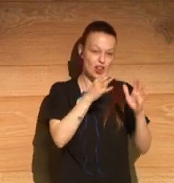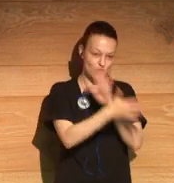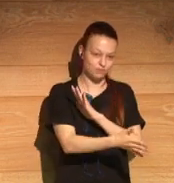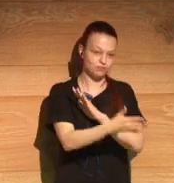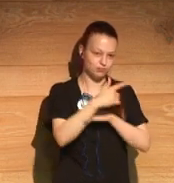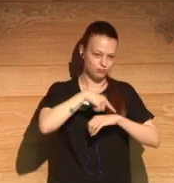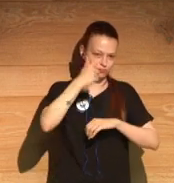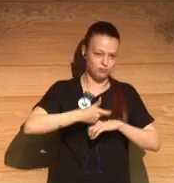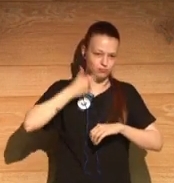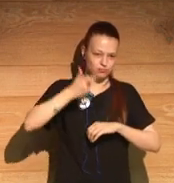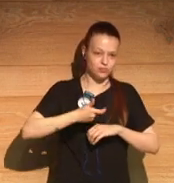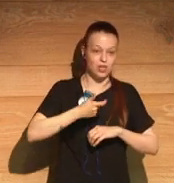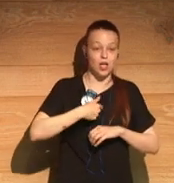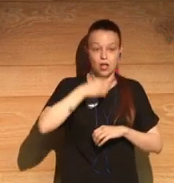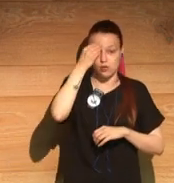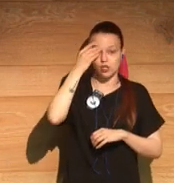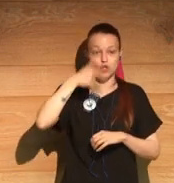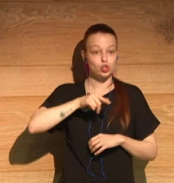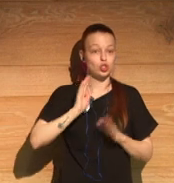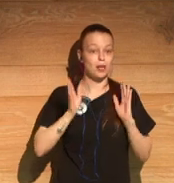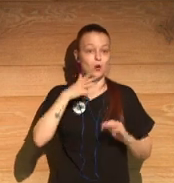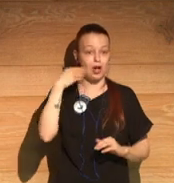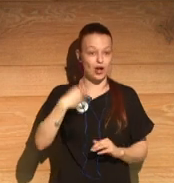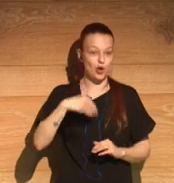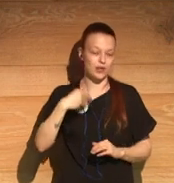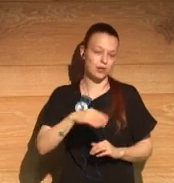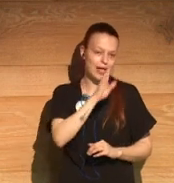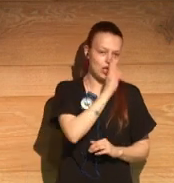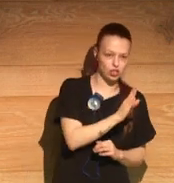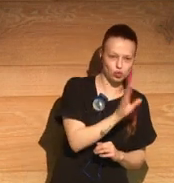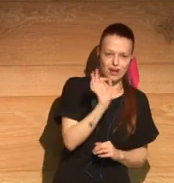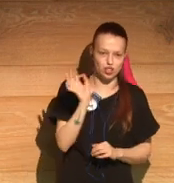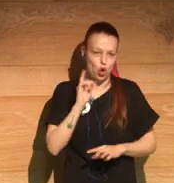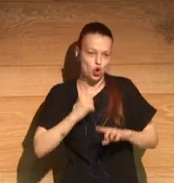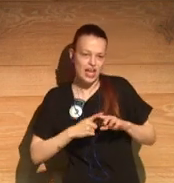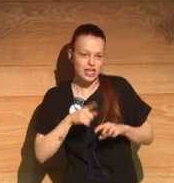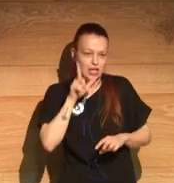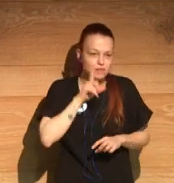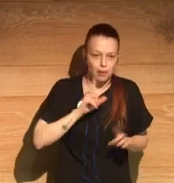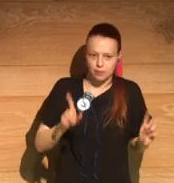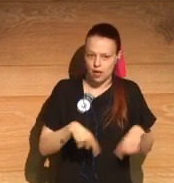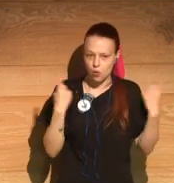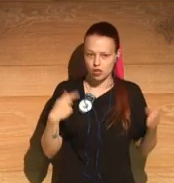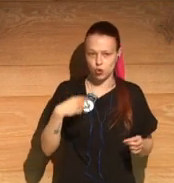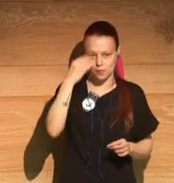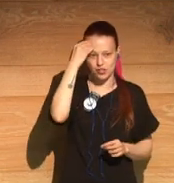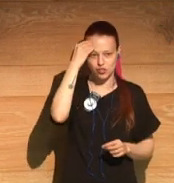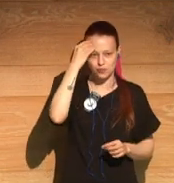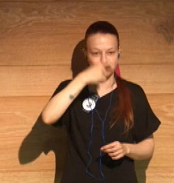no matter whether you're straight or gay, most of us kind of, you know, play the field a little bit when we're young. But